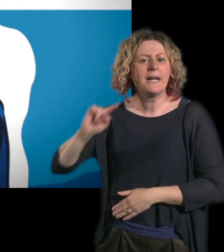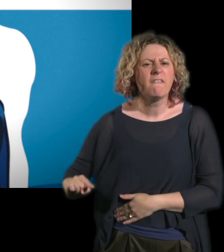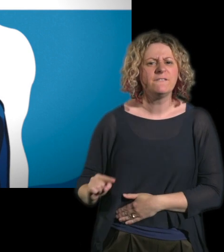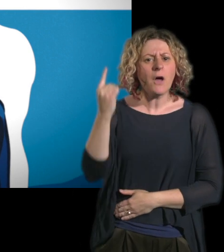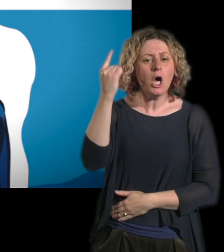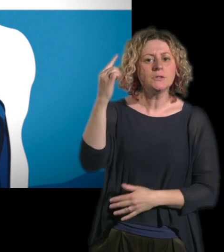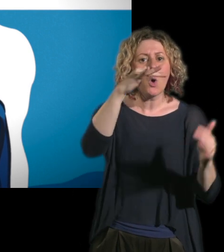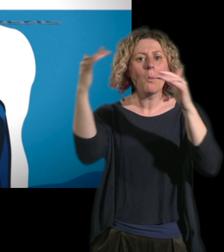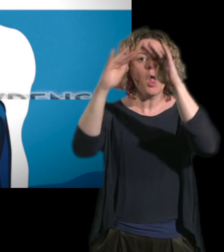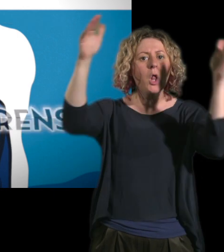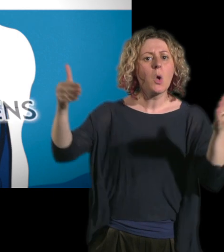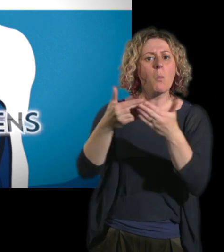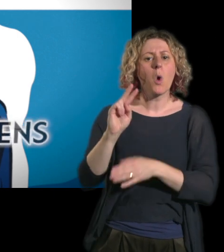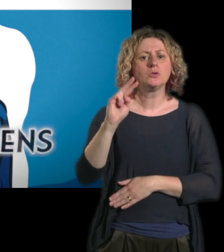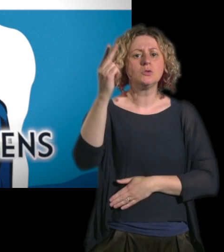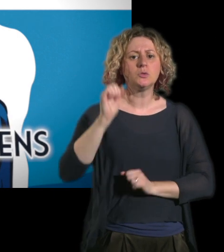of World War II.